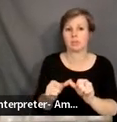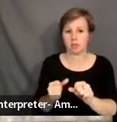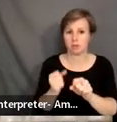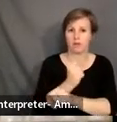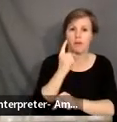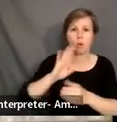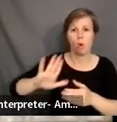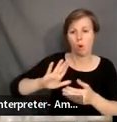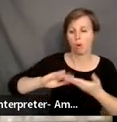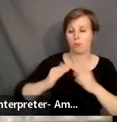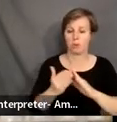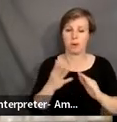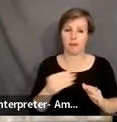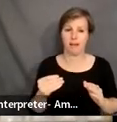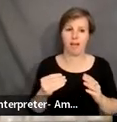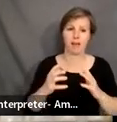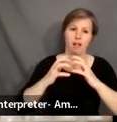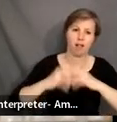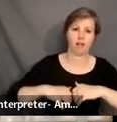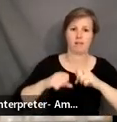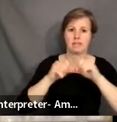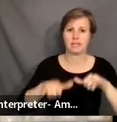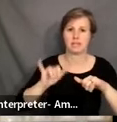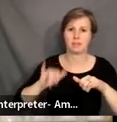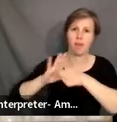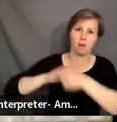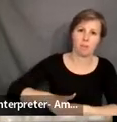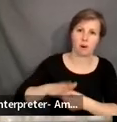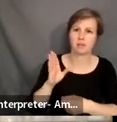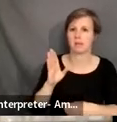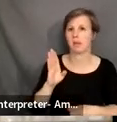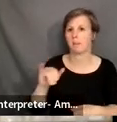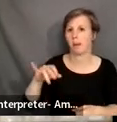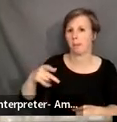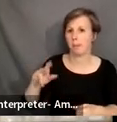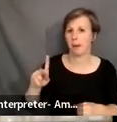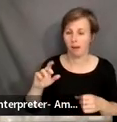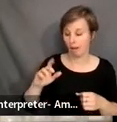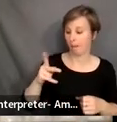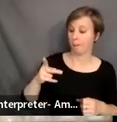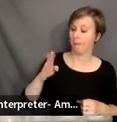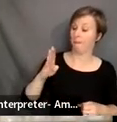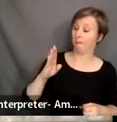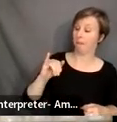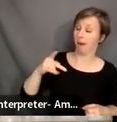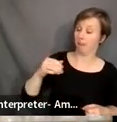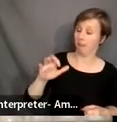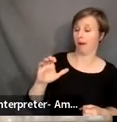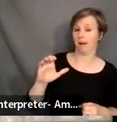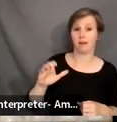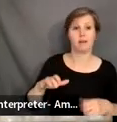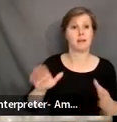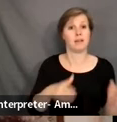for her community and dismantle the systems that oppress Black, Indigenous and people of color. Françoise